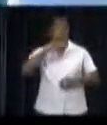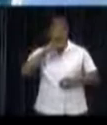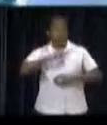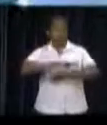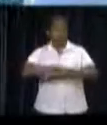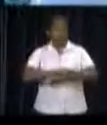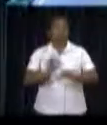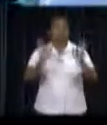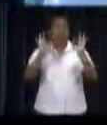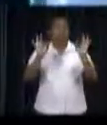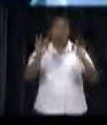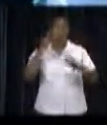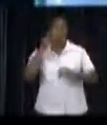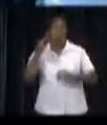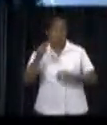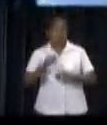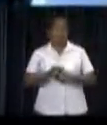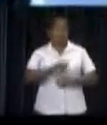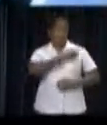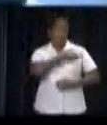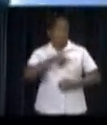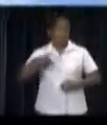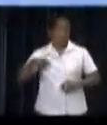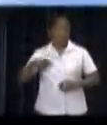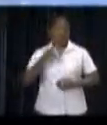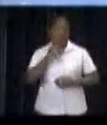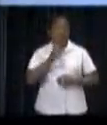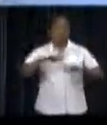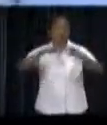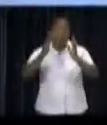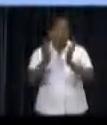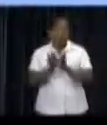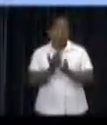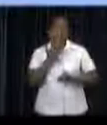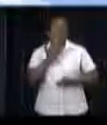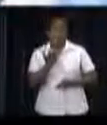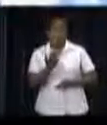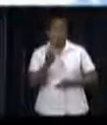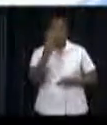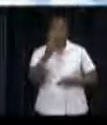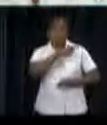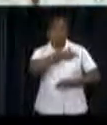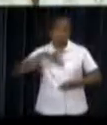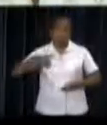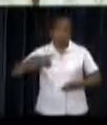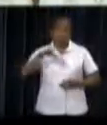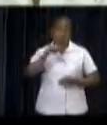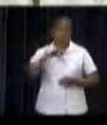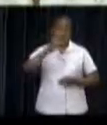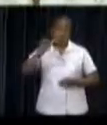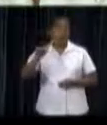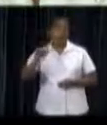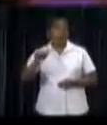everything is due to the Vice President, Robert Amerali, the tripartite dialogue, and the business